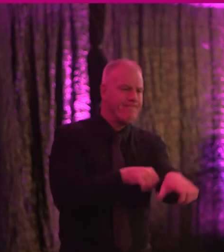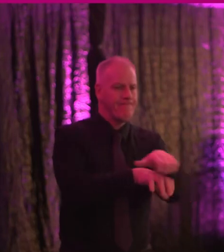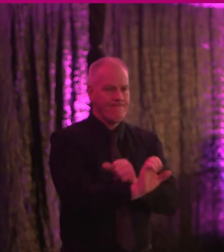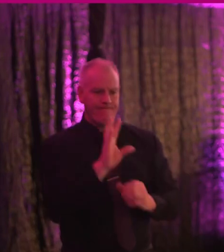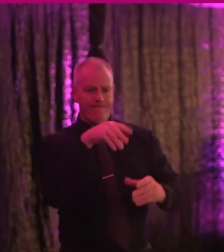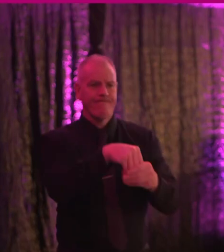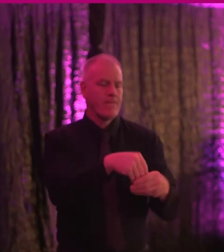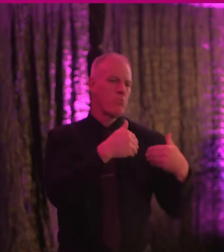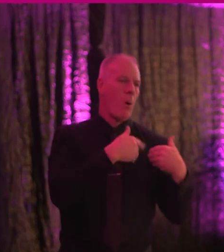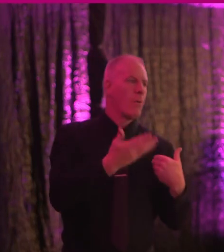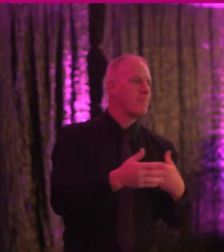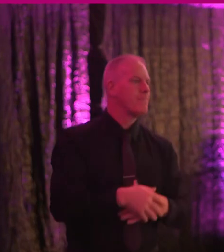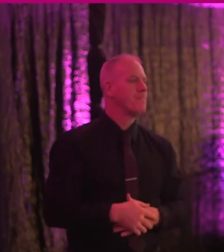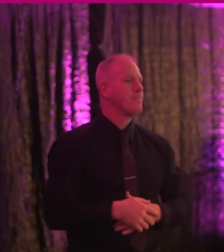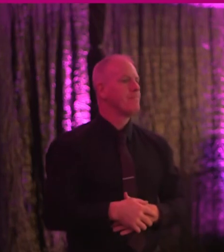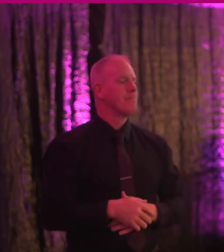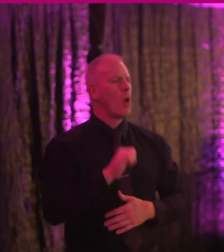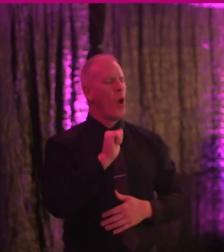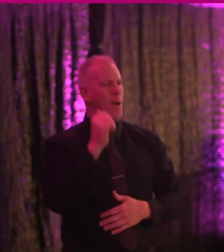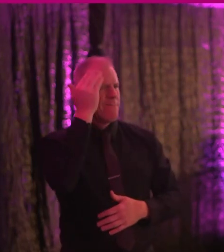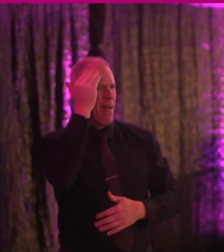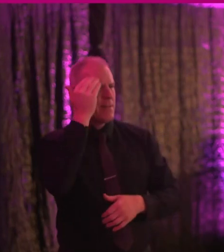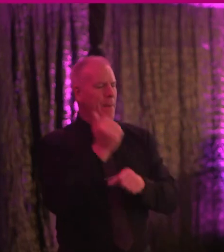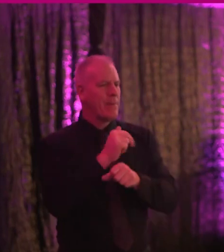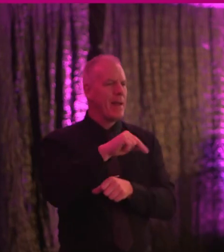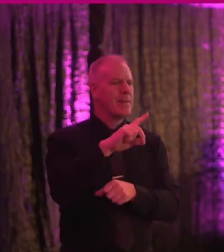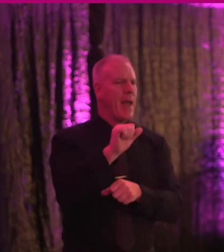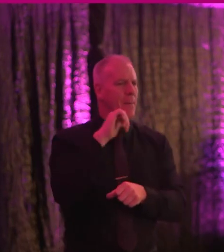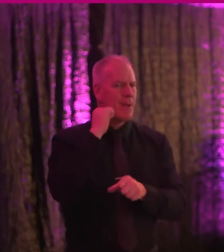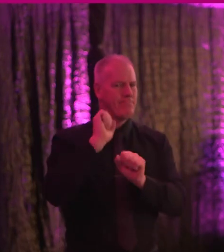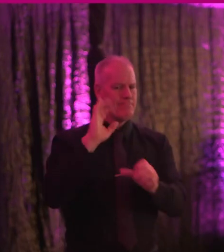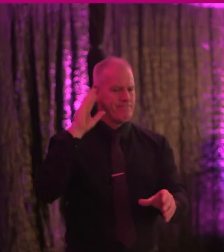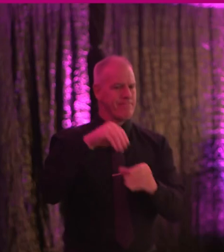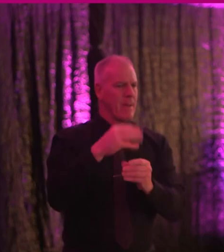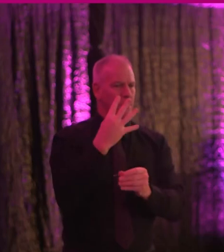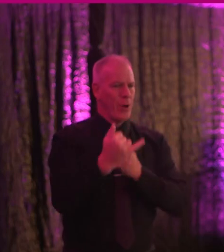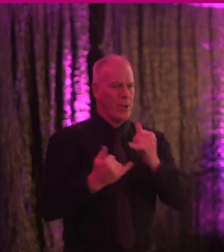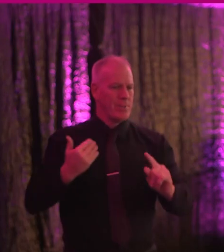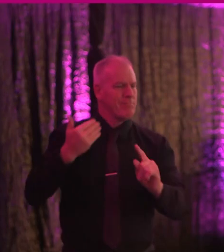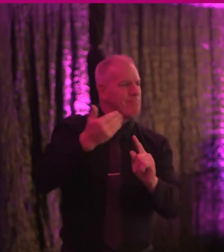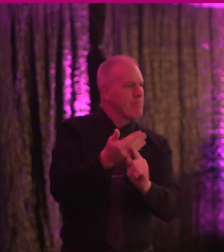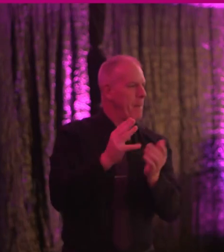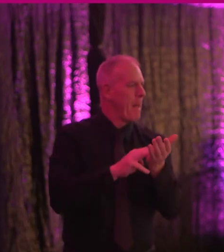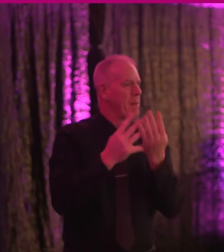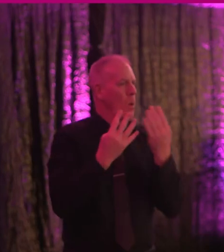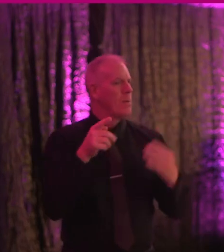that role. Her familiarity with the NDA having spent the last four years as an authority member means